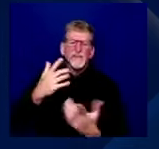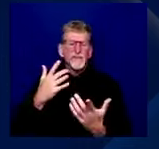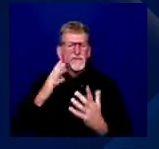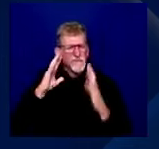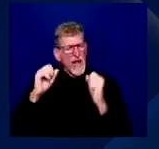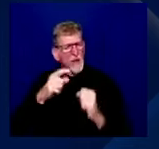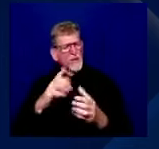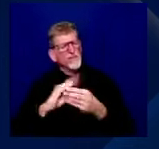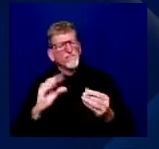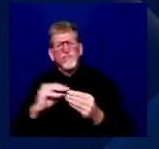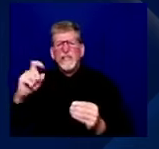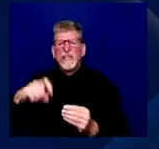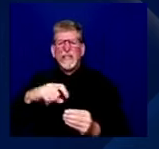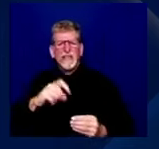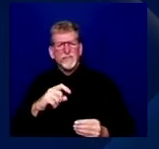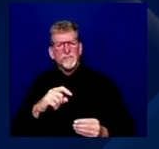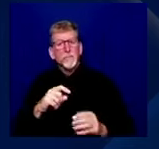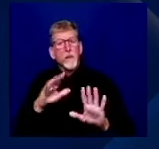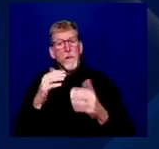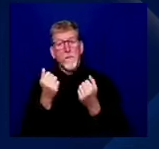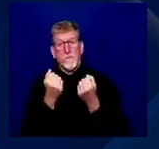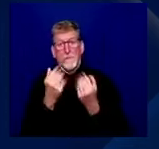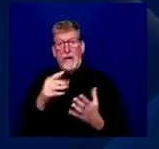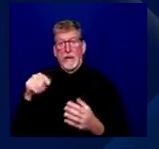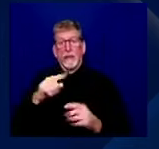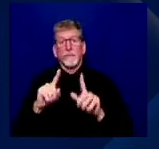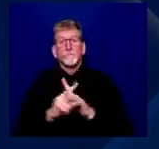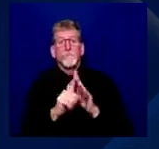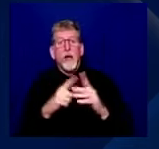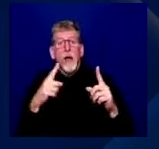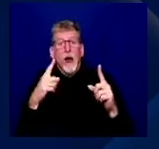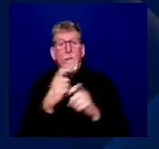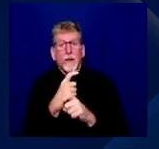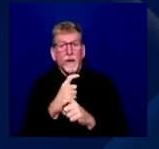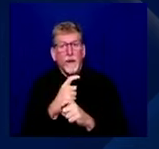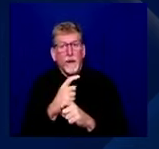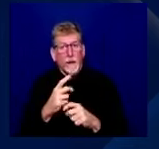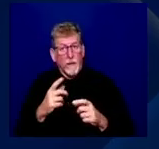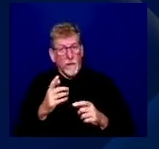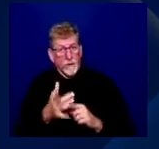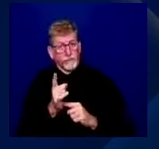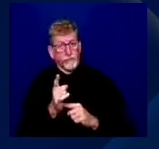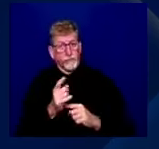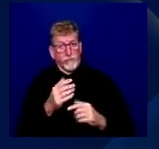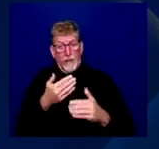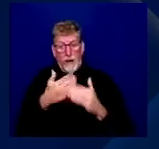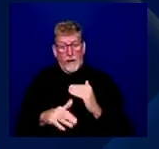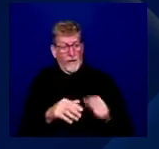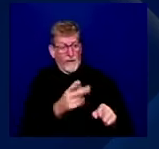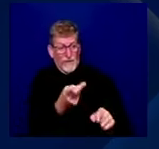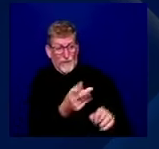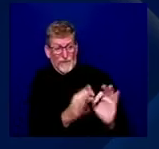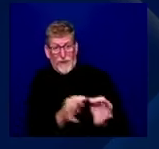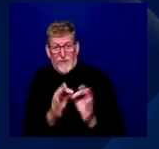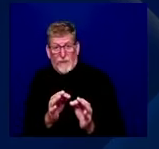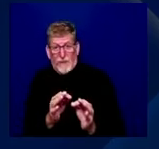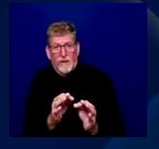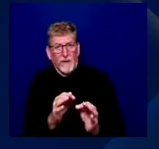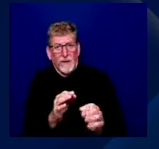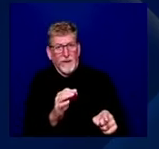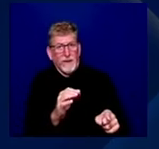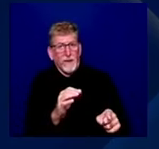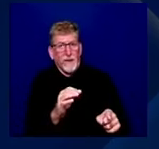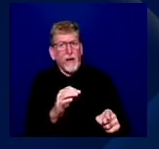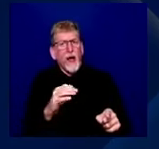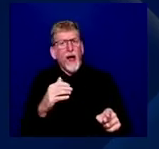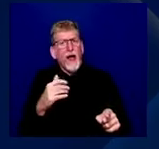lot of these complications don't occur in the immediate aftermath as it did with the two of you, two of your, your, uh, spouses, but often a month